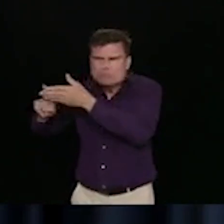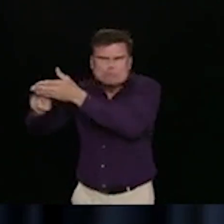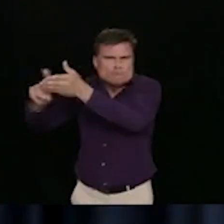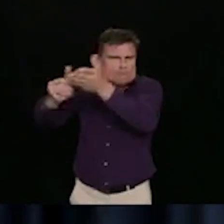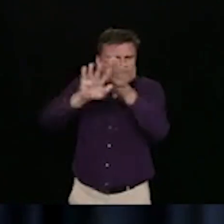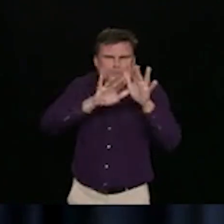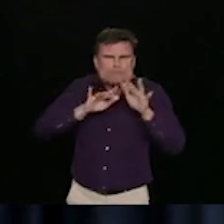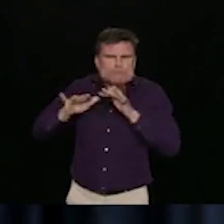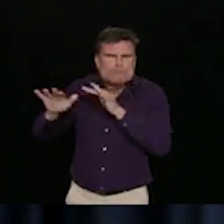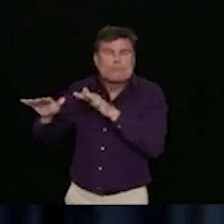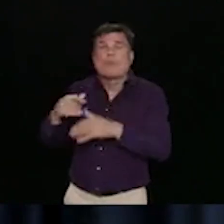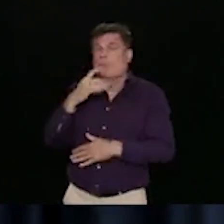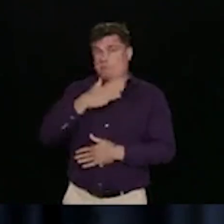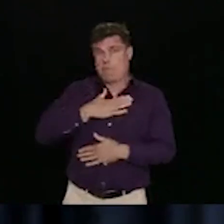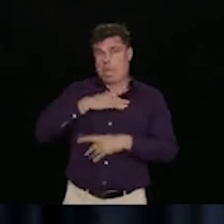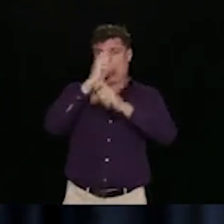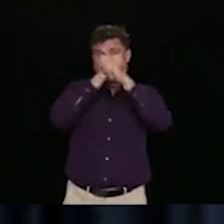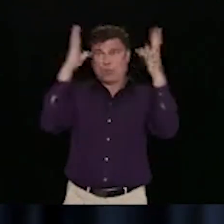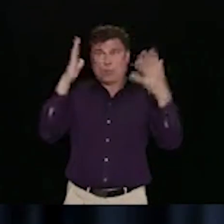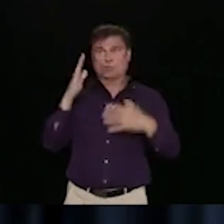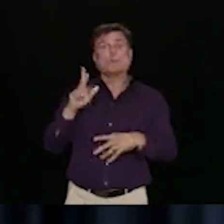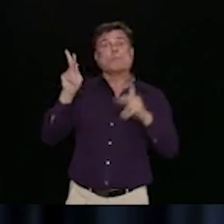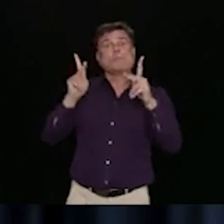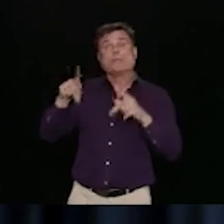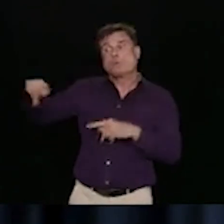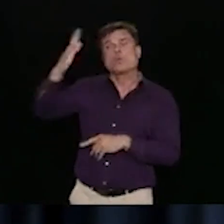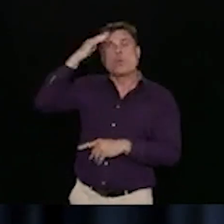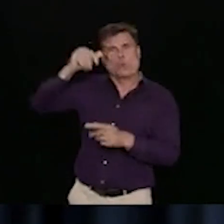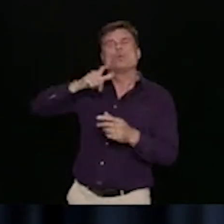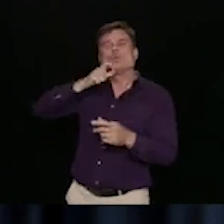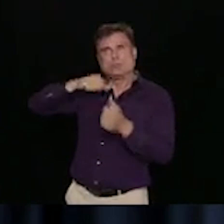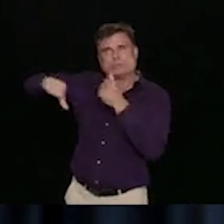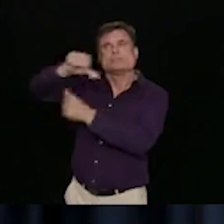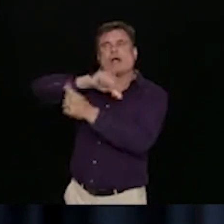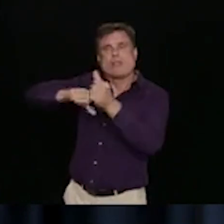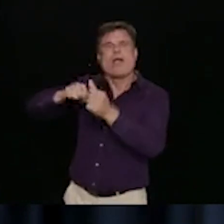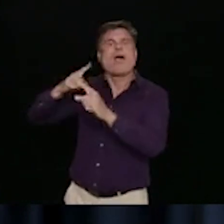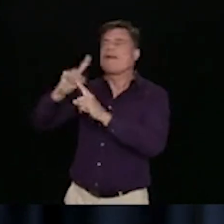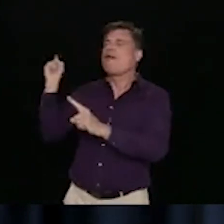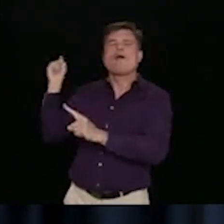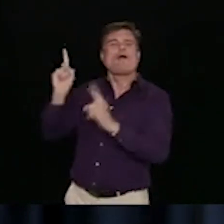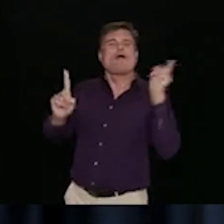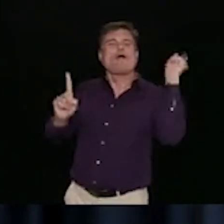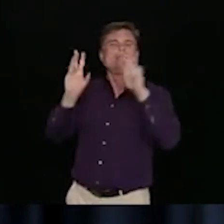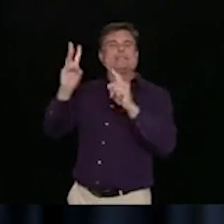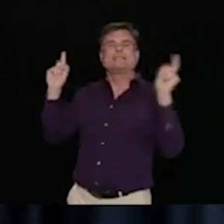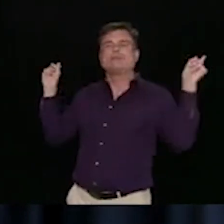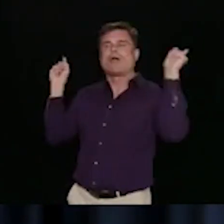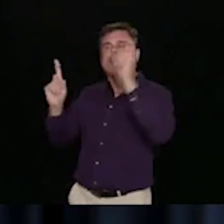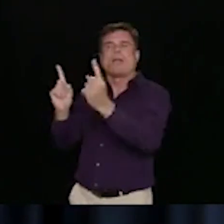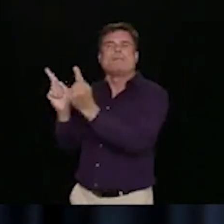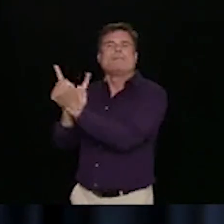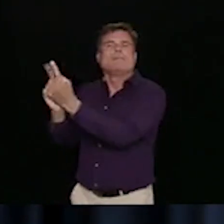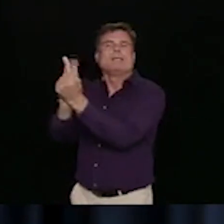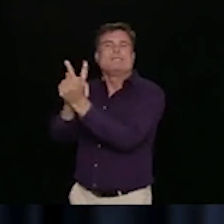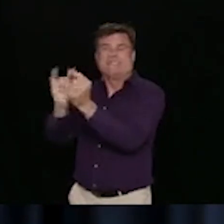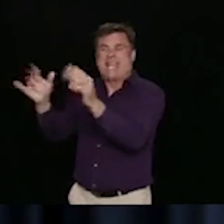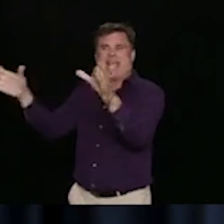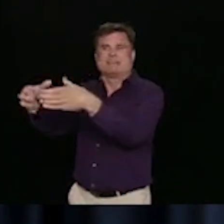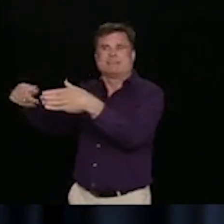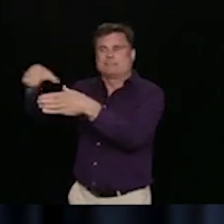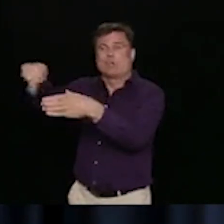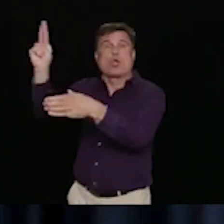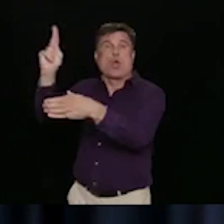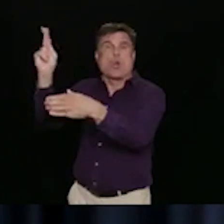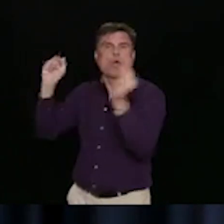some of whom were from Interior Health, some were from Alberta, understand, and some were from the lower mainland. So it was a